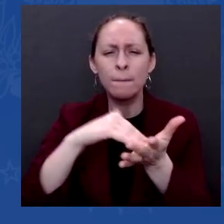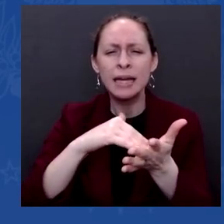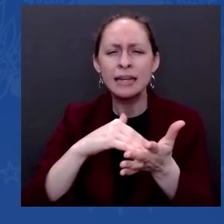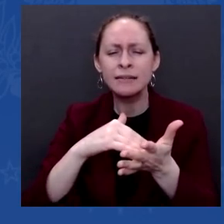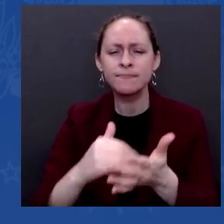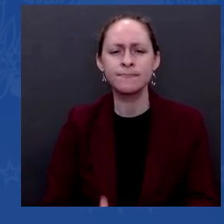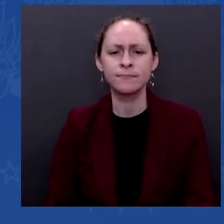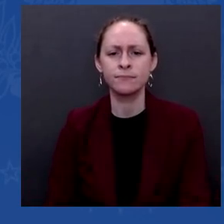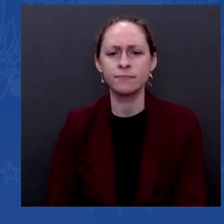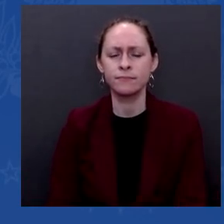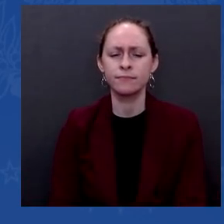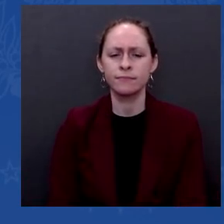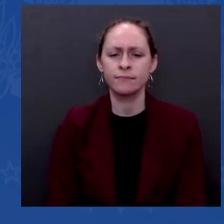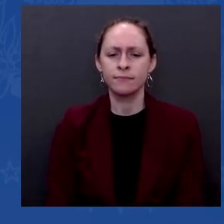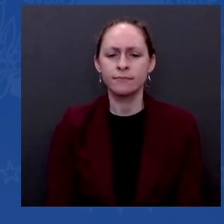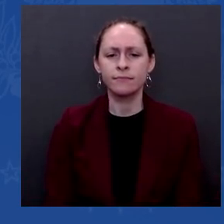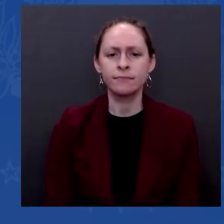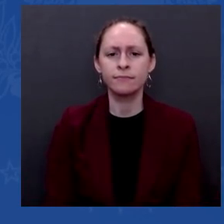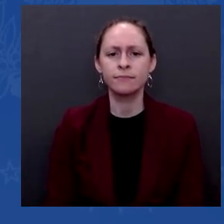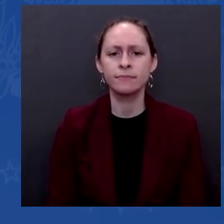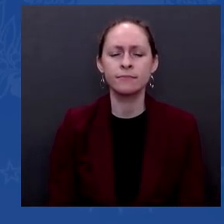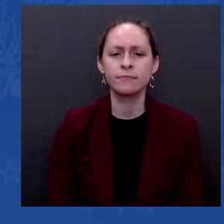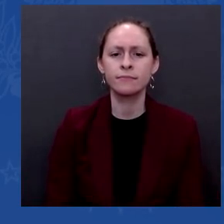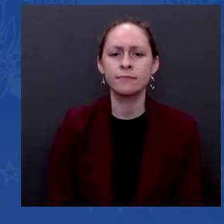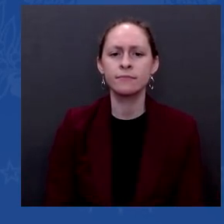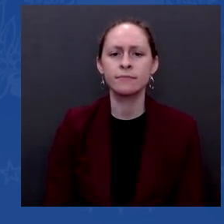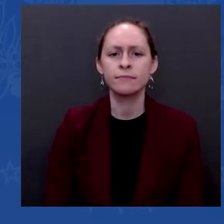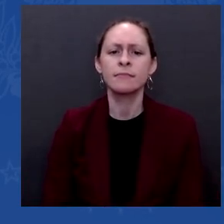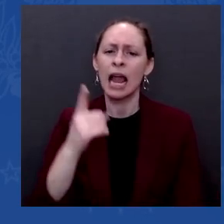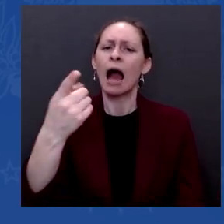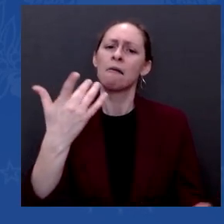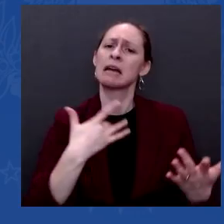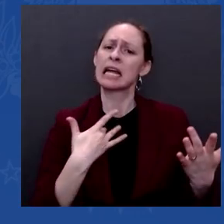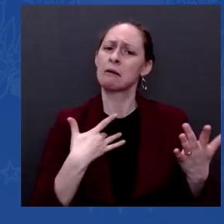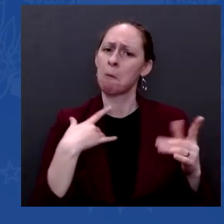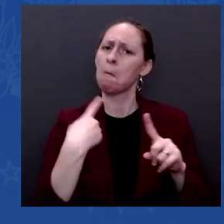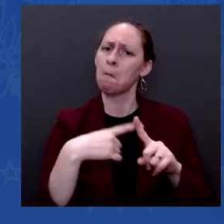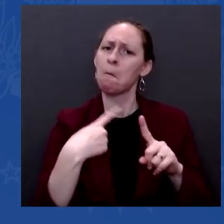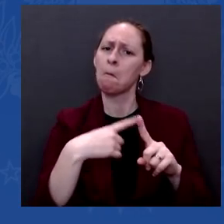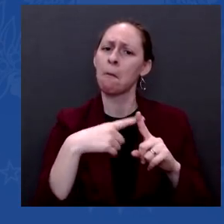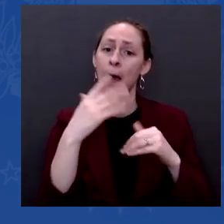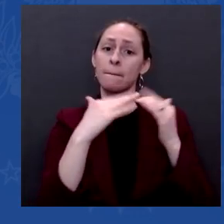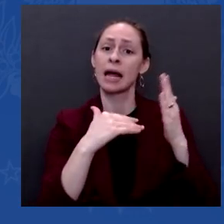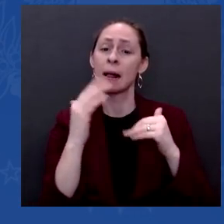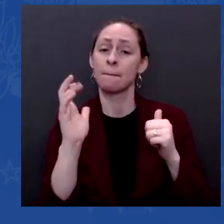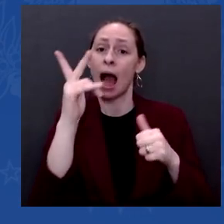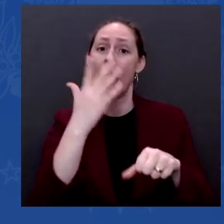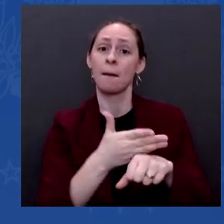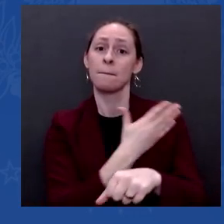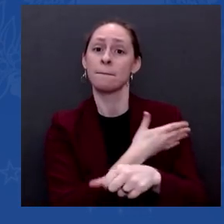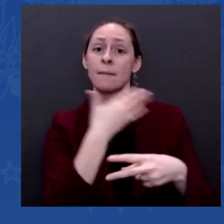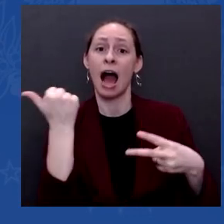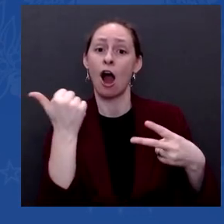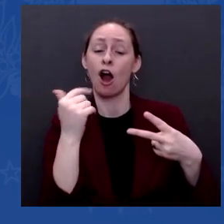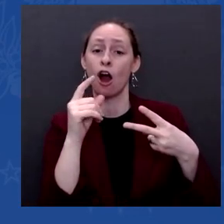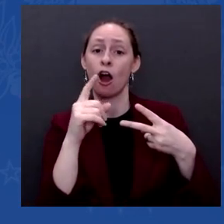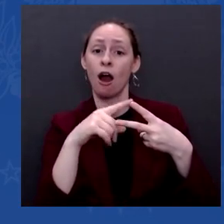you're confident that major chunks of Build Back Better can pass, are you breaking it up? that mean? Yes. Well, it's clear to me that